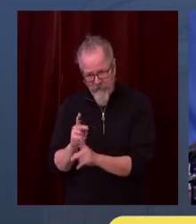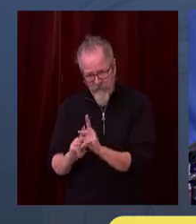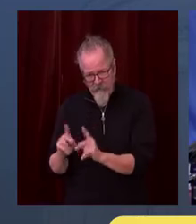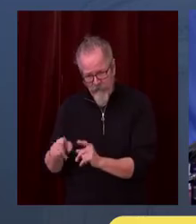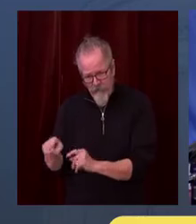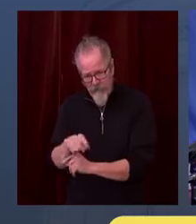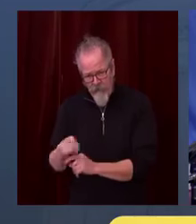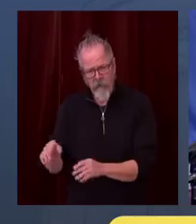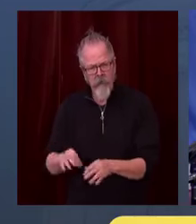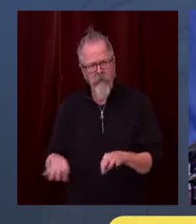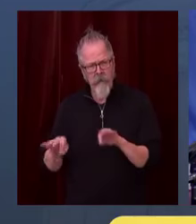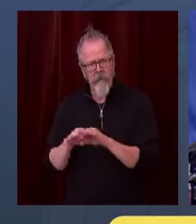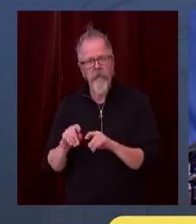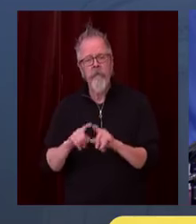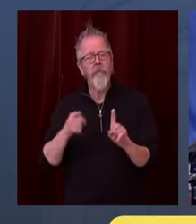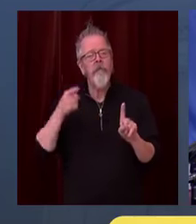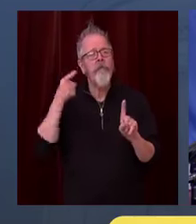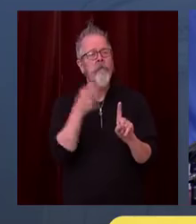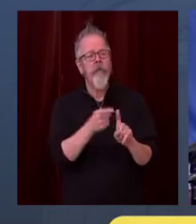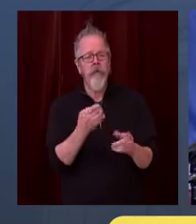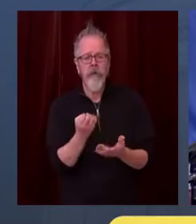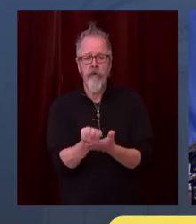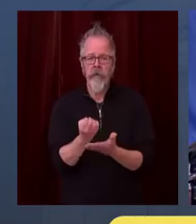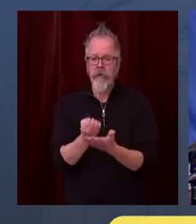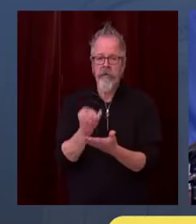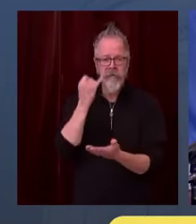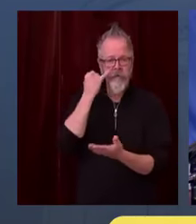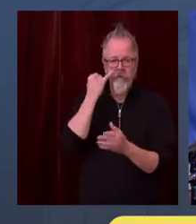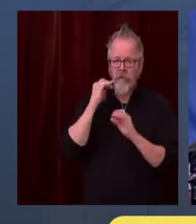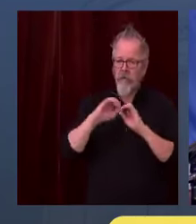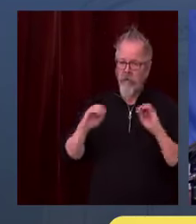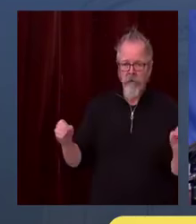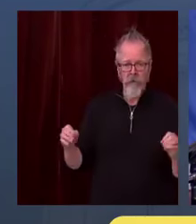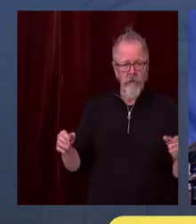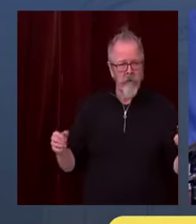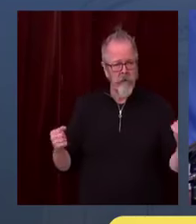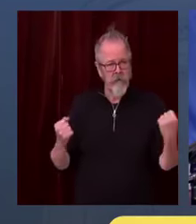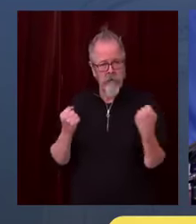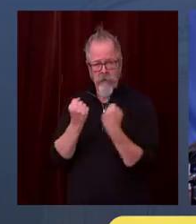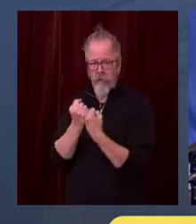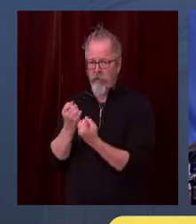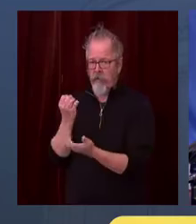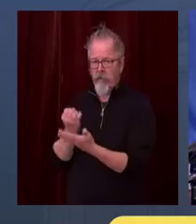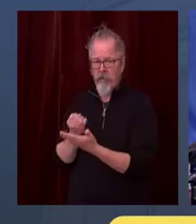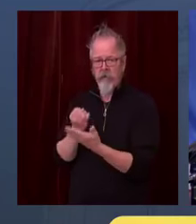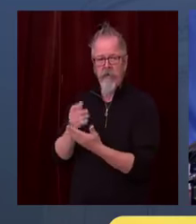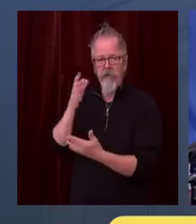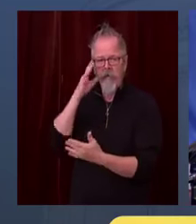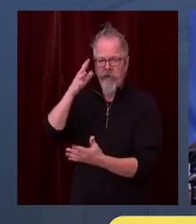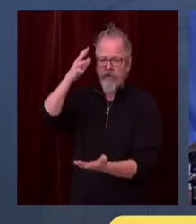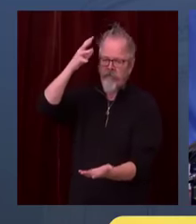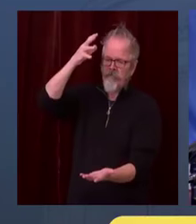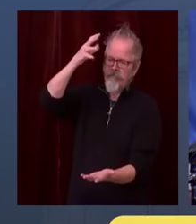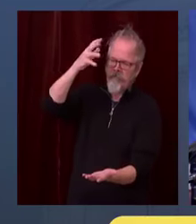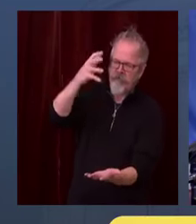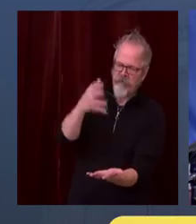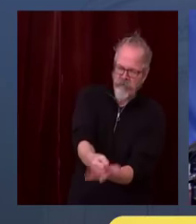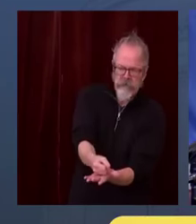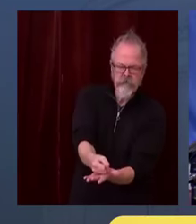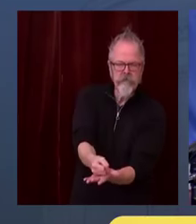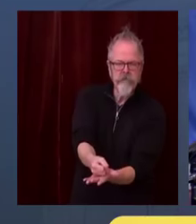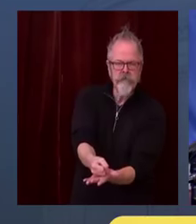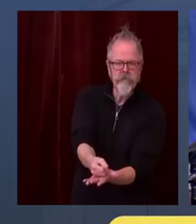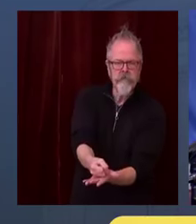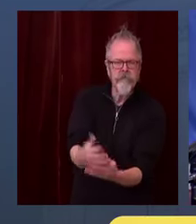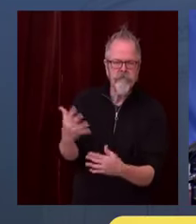not have a significant collapse. We just, you know, it has been propped up. The liquidity in the economy has come from the federal government,